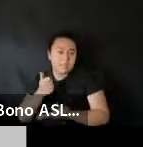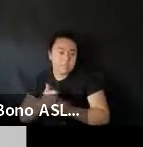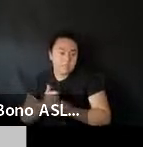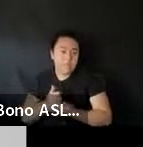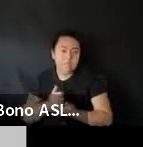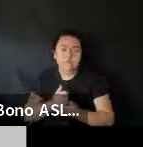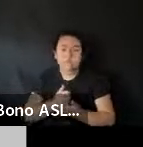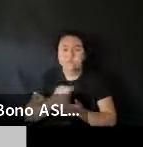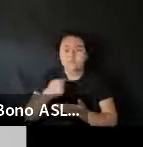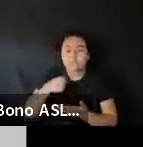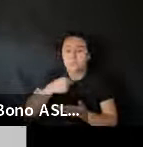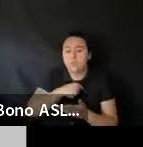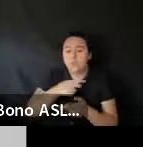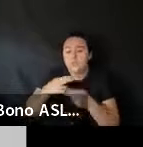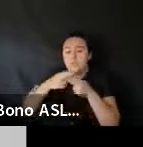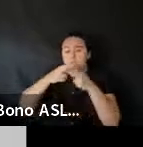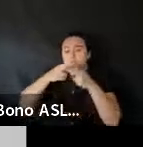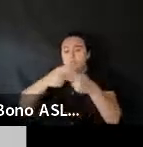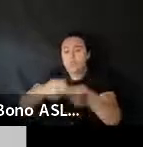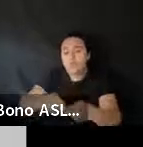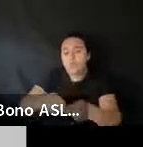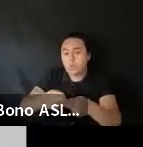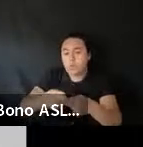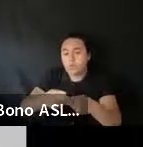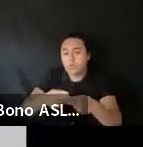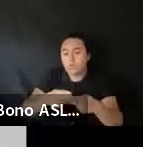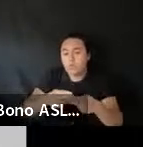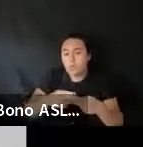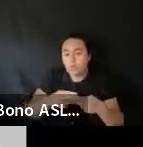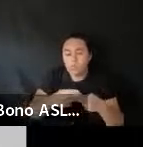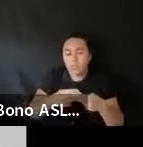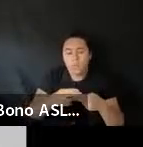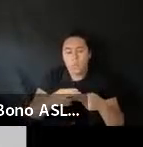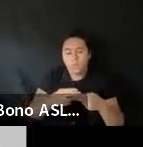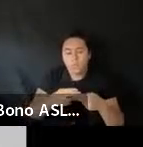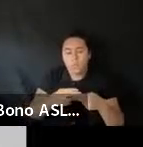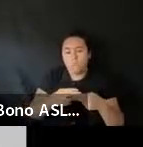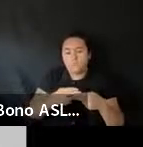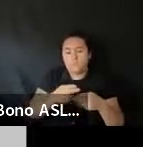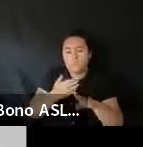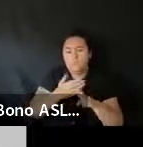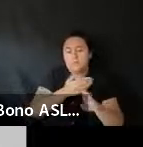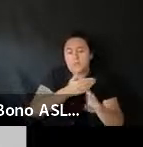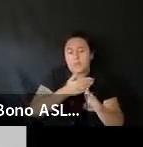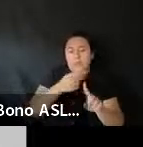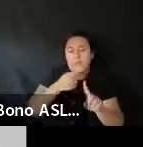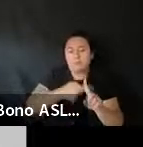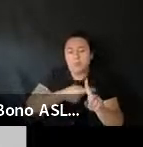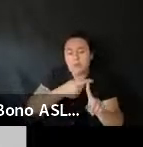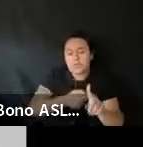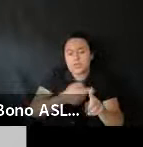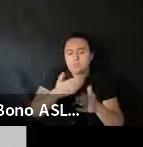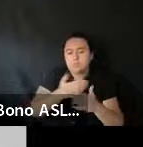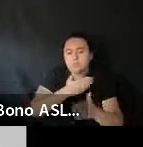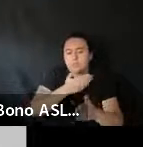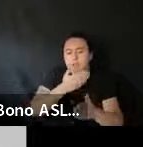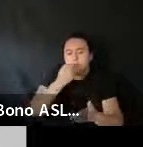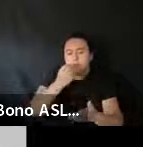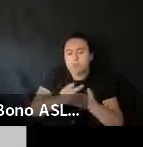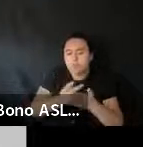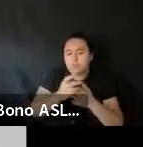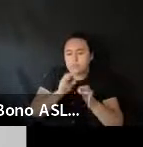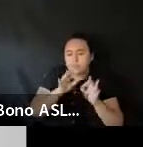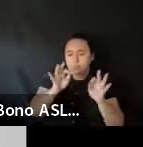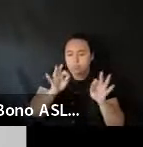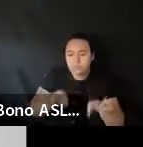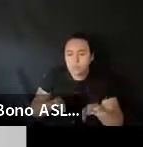Is. Uh. What we call. An accredited production certificate. So again. It's that sort of. Pre. Mortgage pre-approval form. So then you can take and. know.